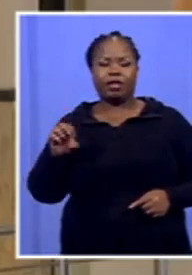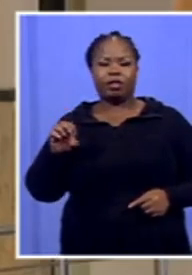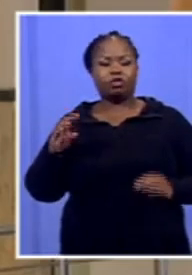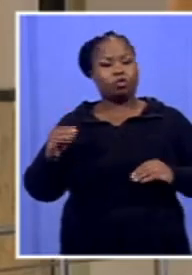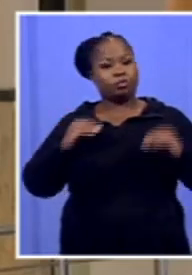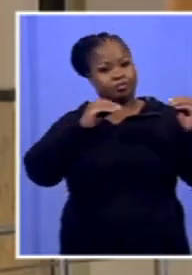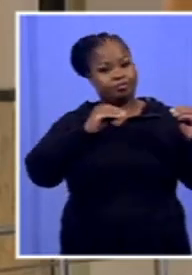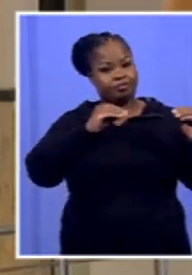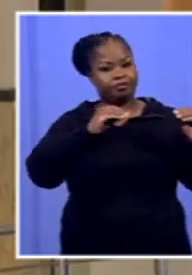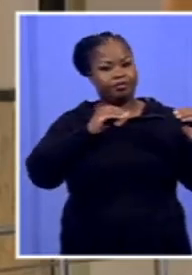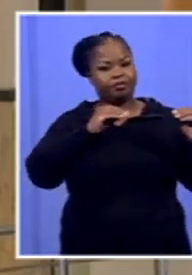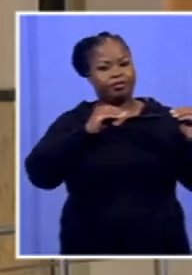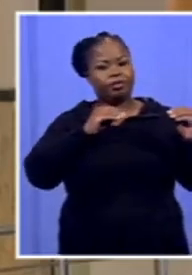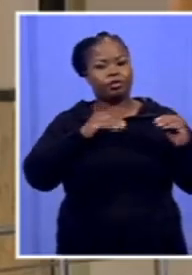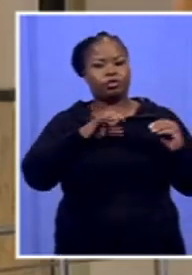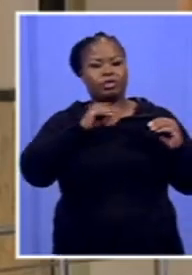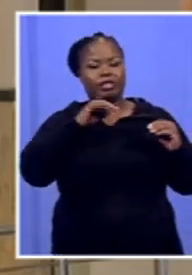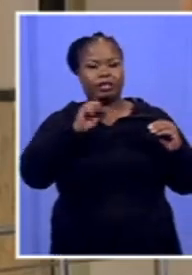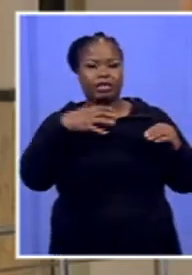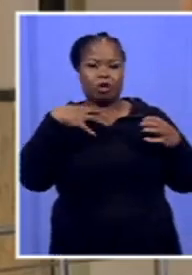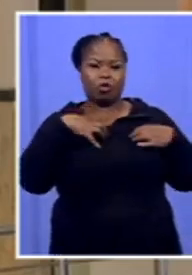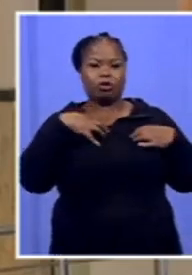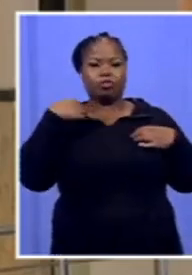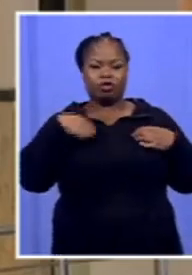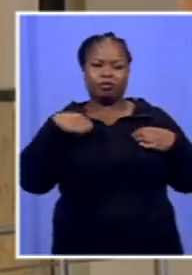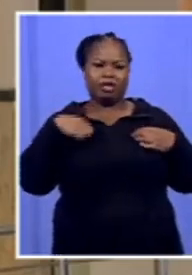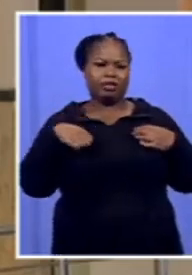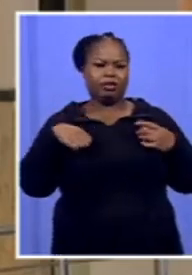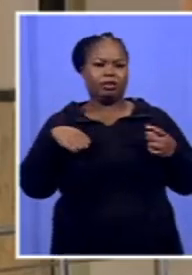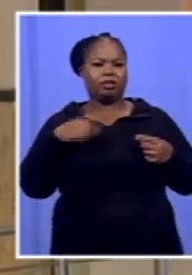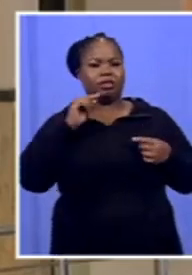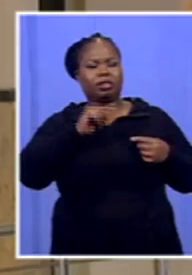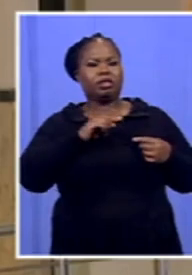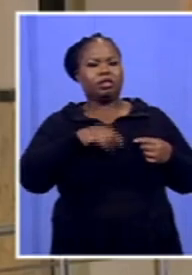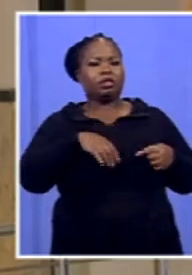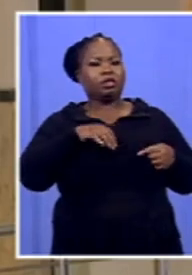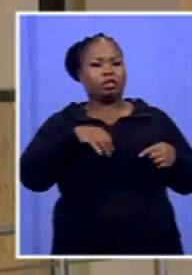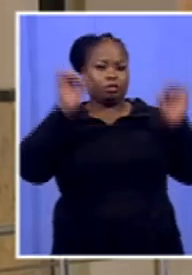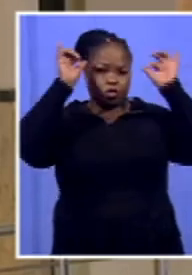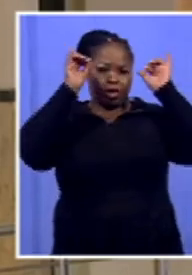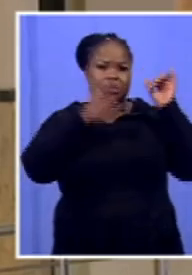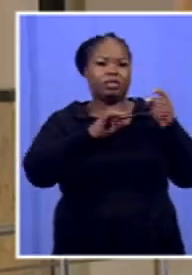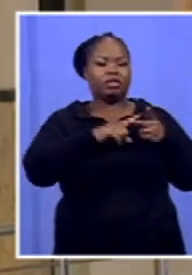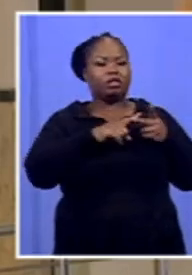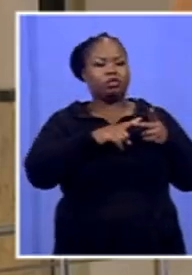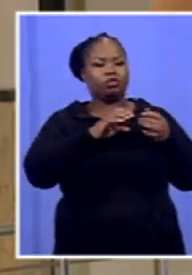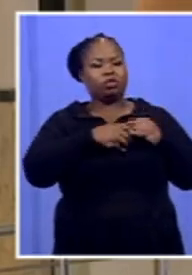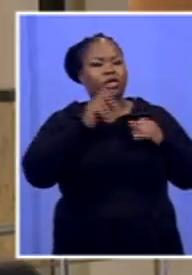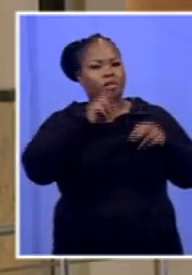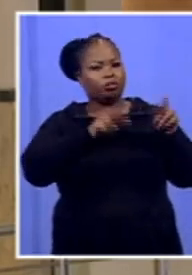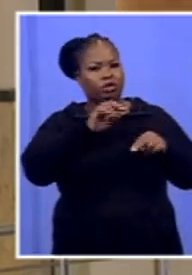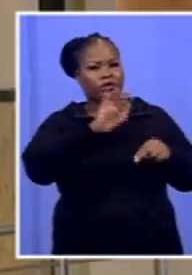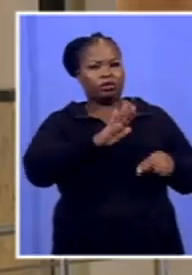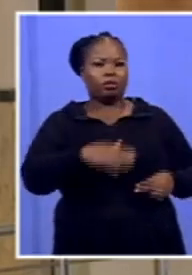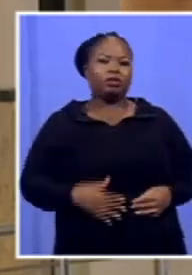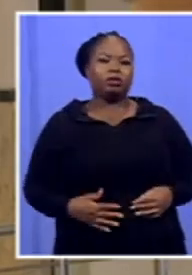they get their own municipality, where they went to Gomansi and make sure they do a benchmarking. But